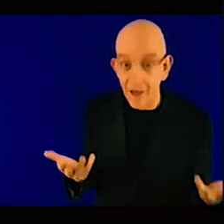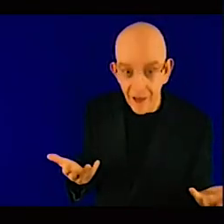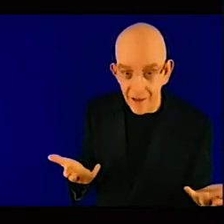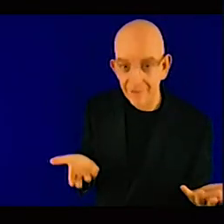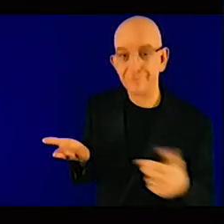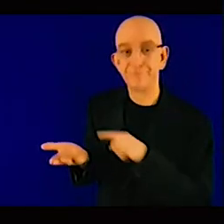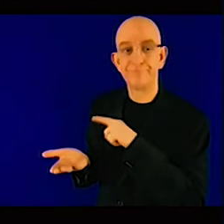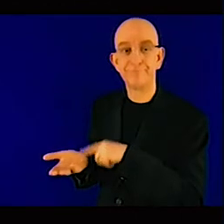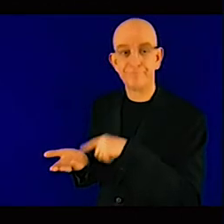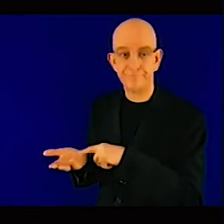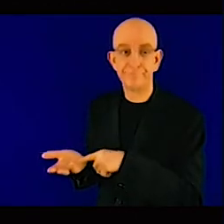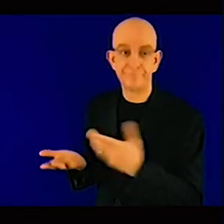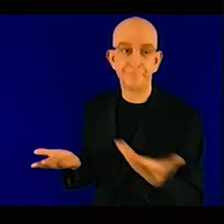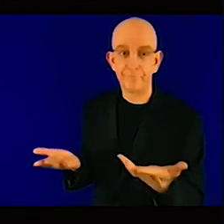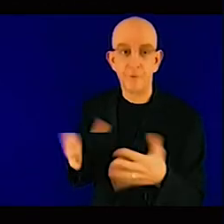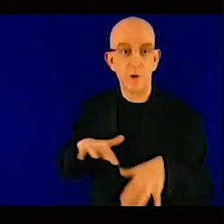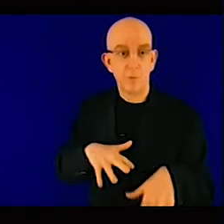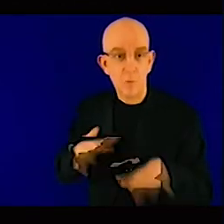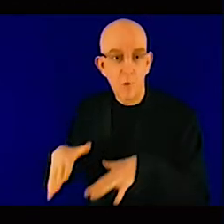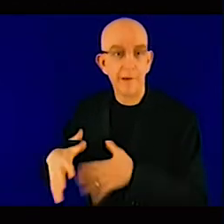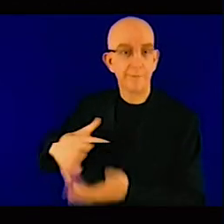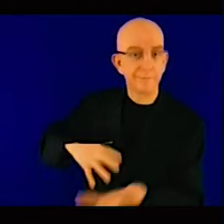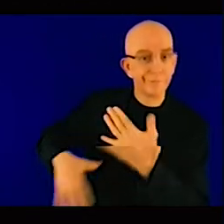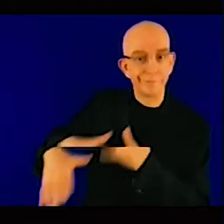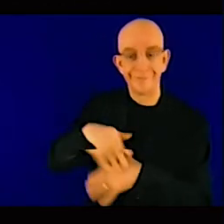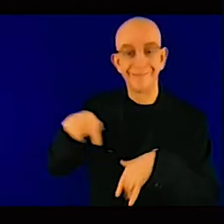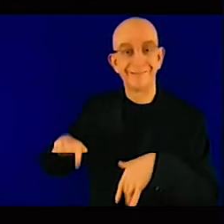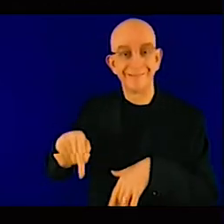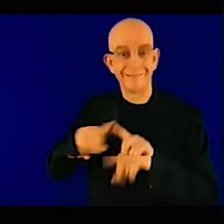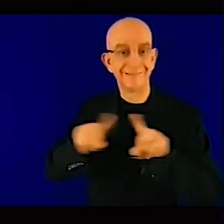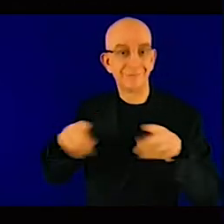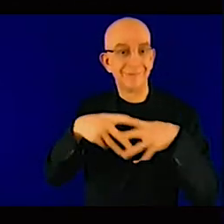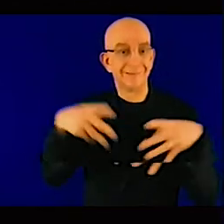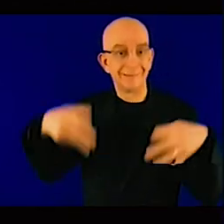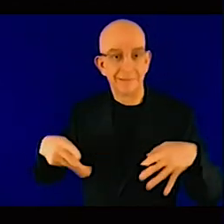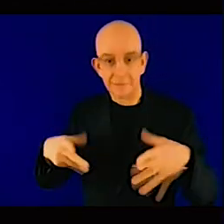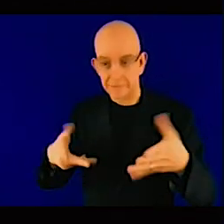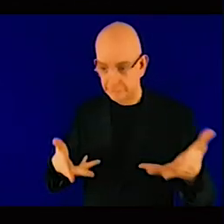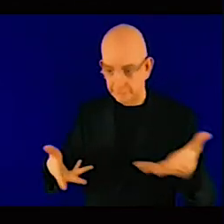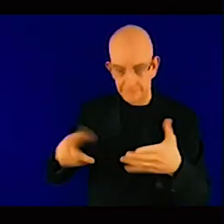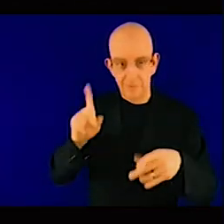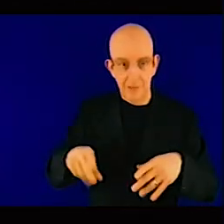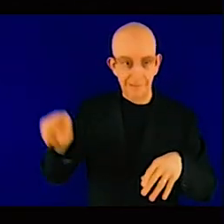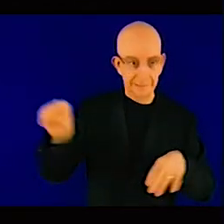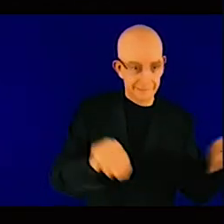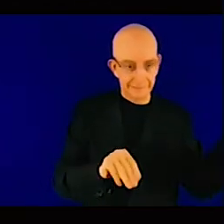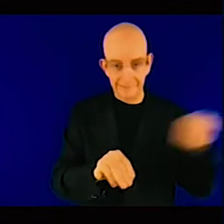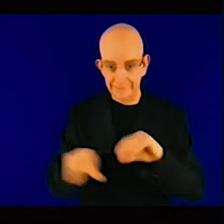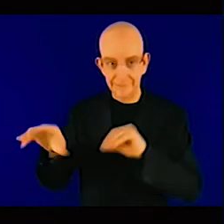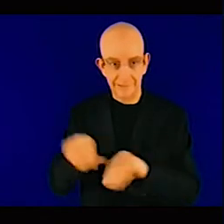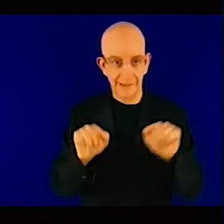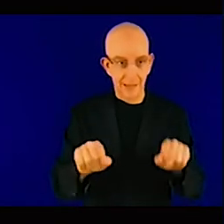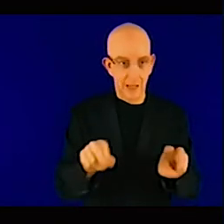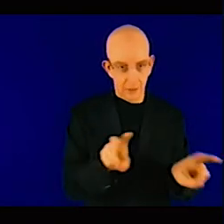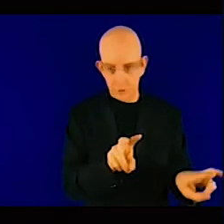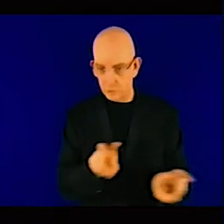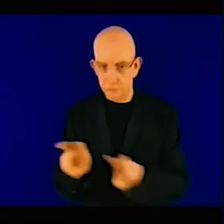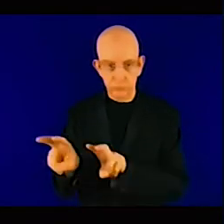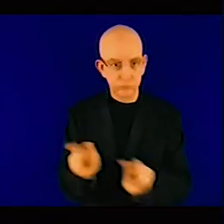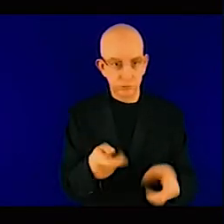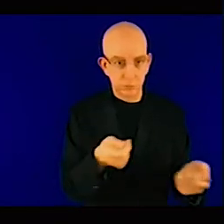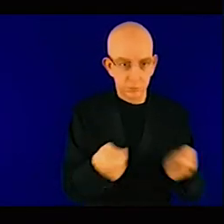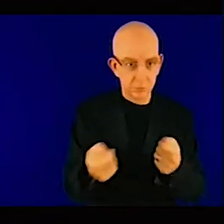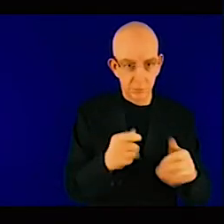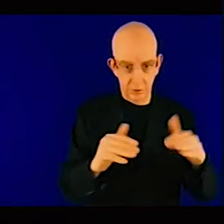the uncertainties that you are introducing by these fluctuating energy sources. I think one of the speakers has